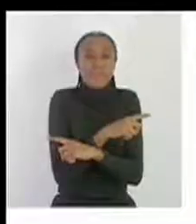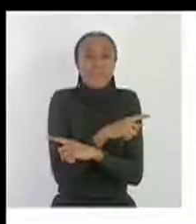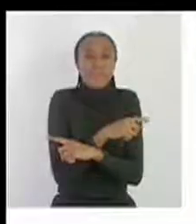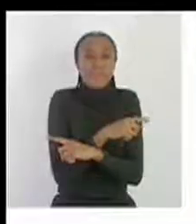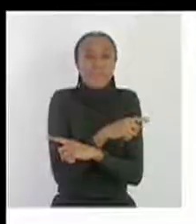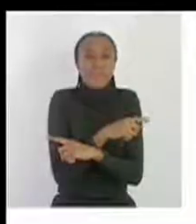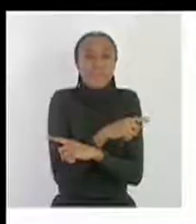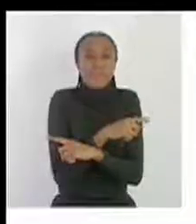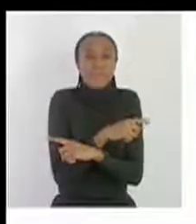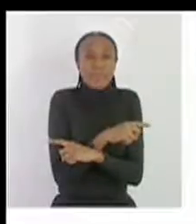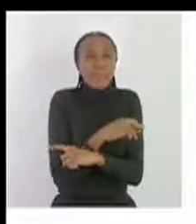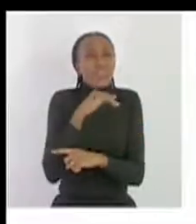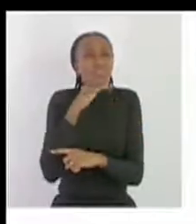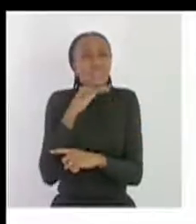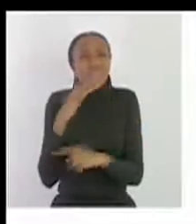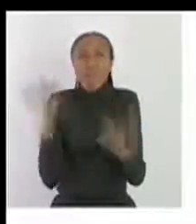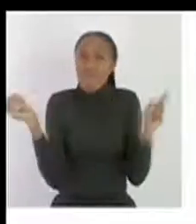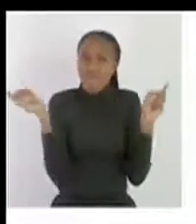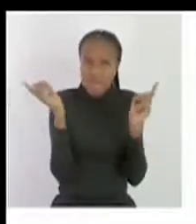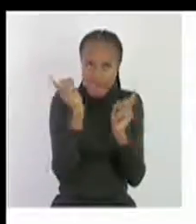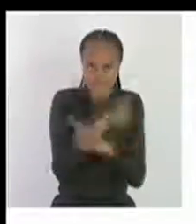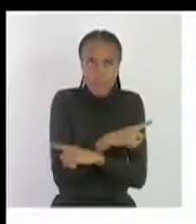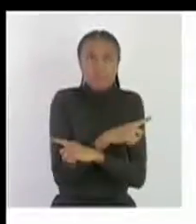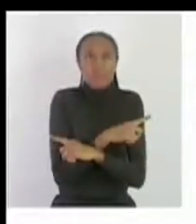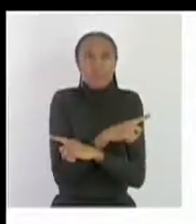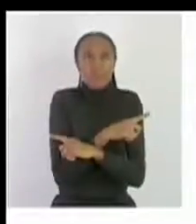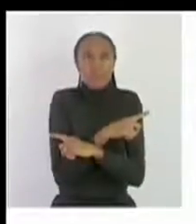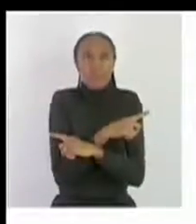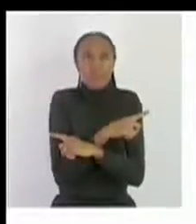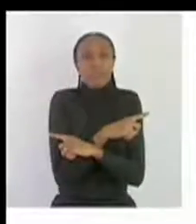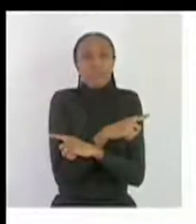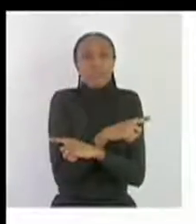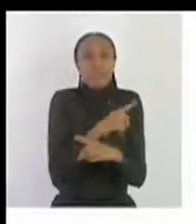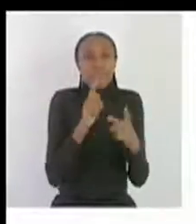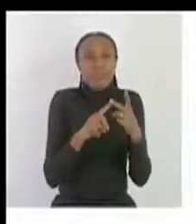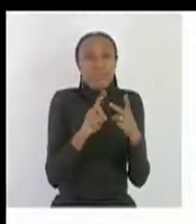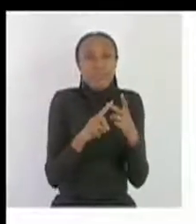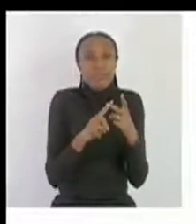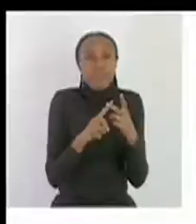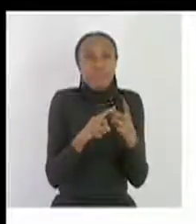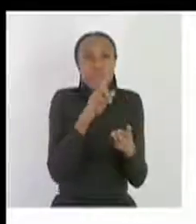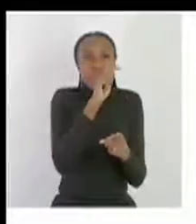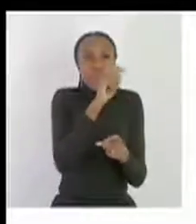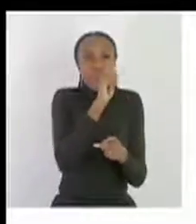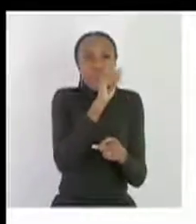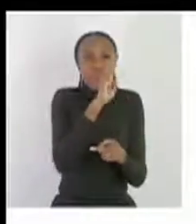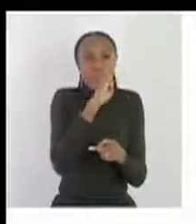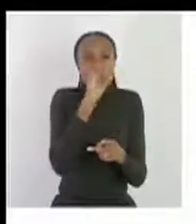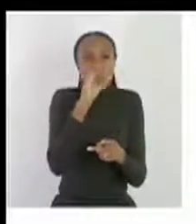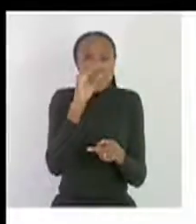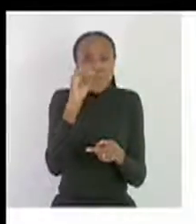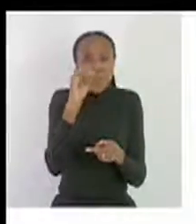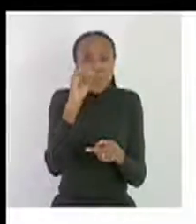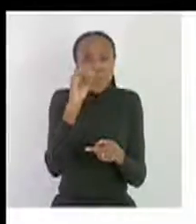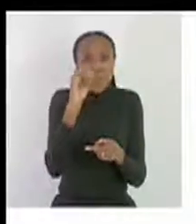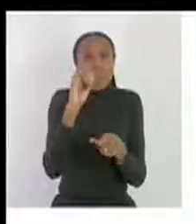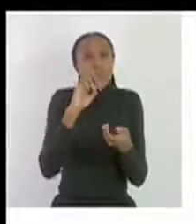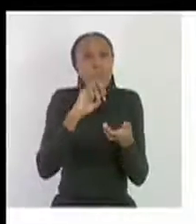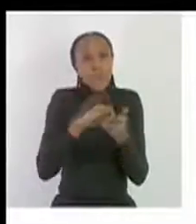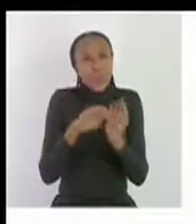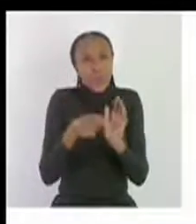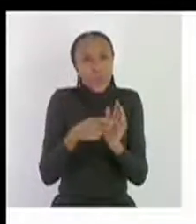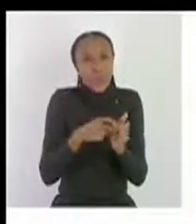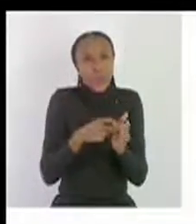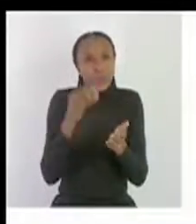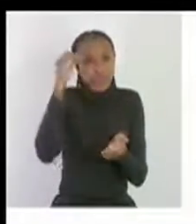to say these are stories which are not true just fake news and then the second one it says troubles by definition it